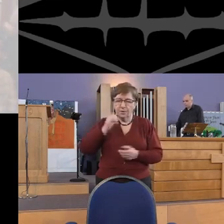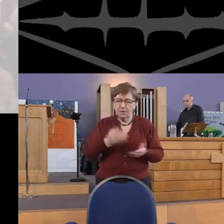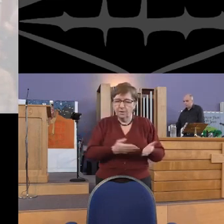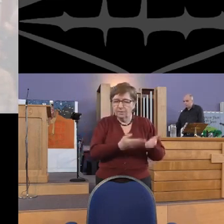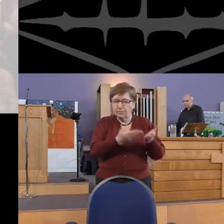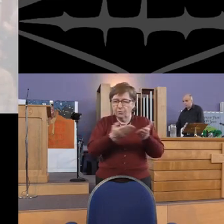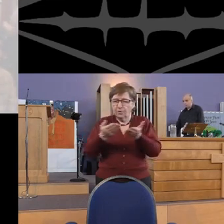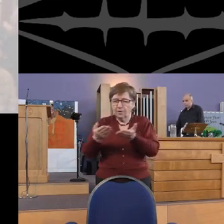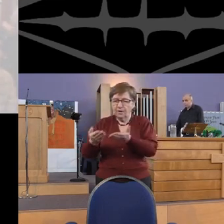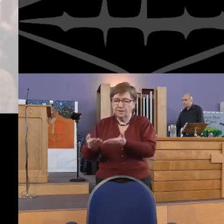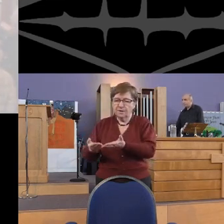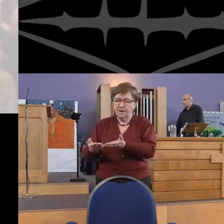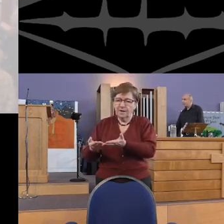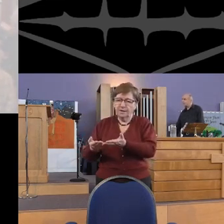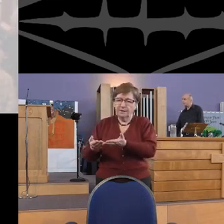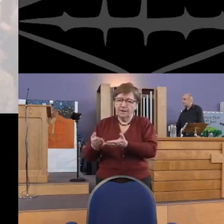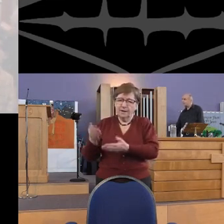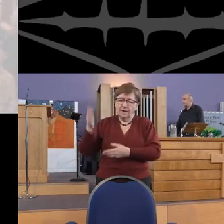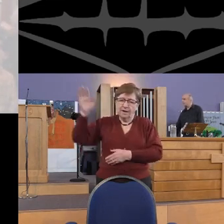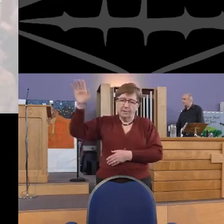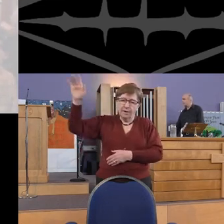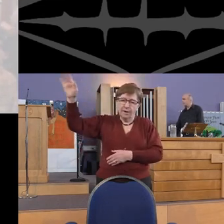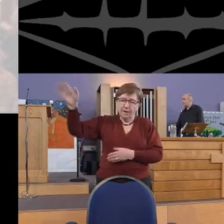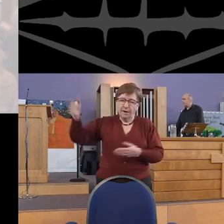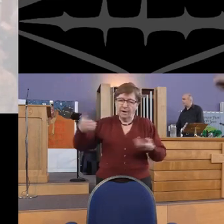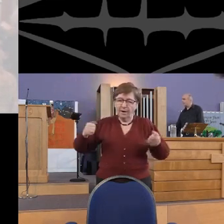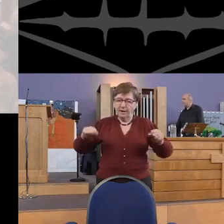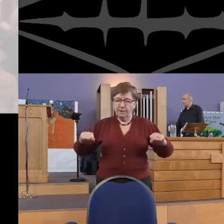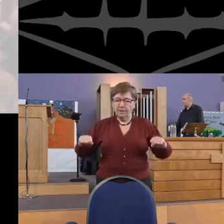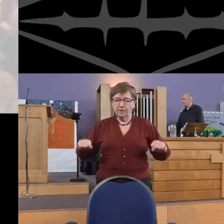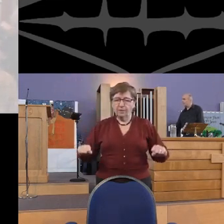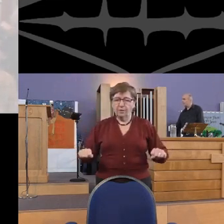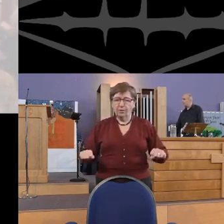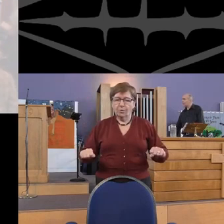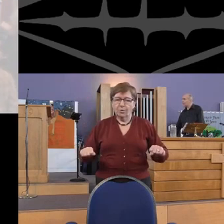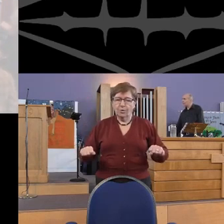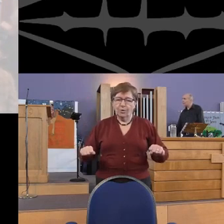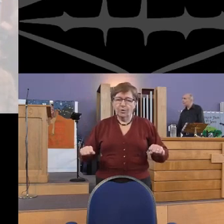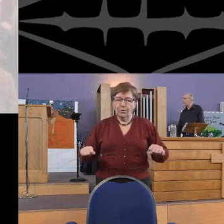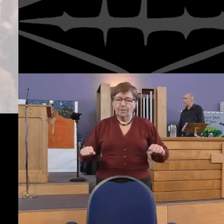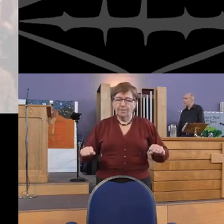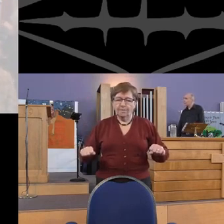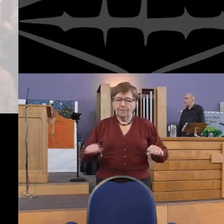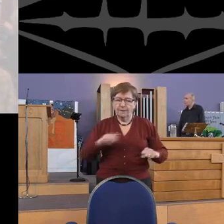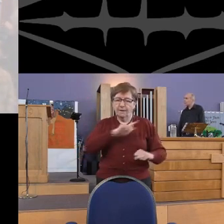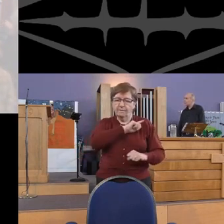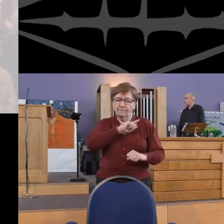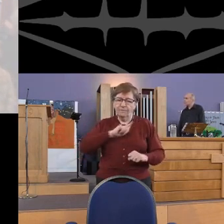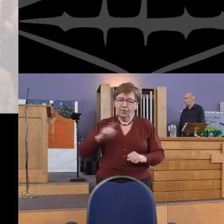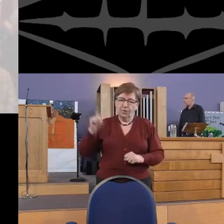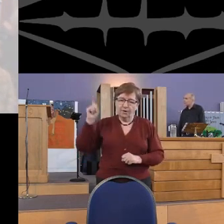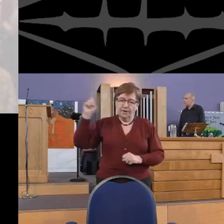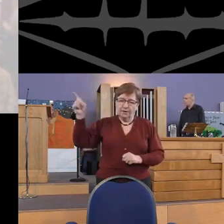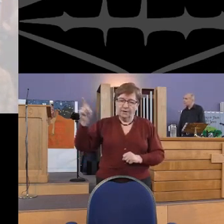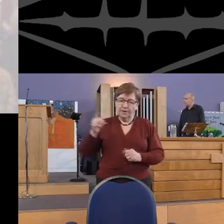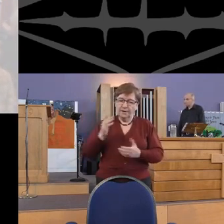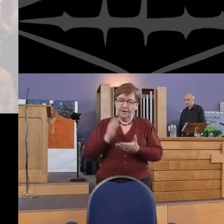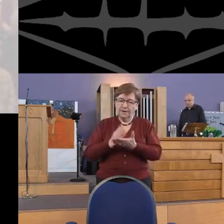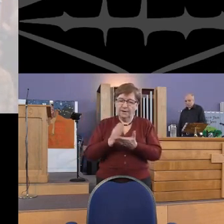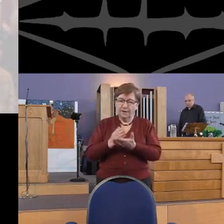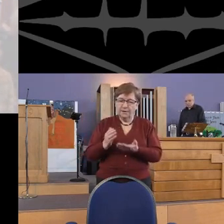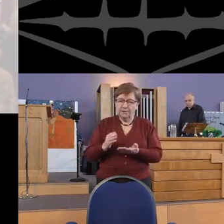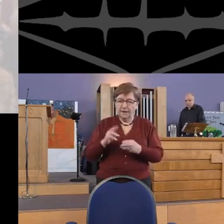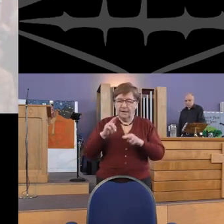Christ will present them at the throne. For